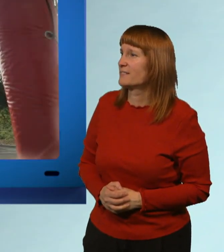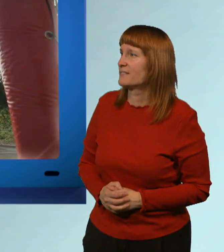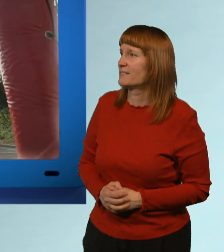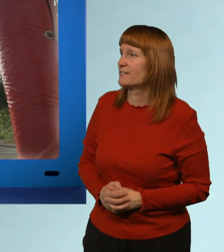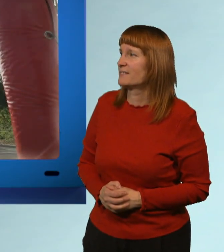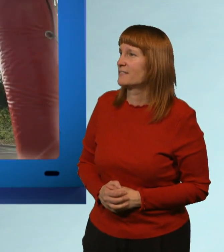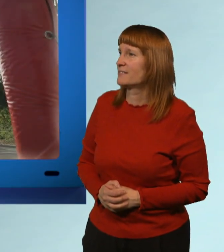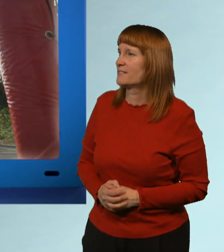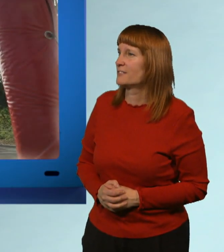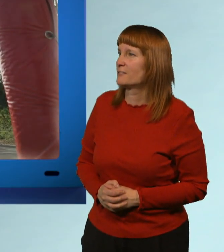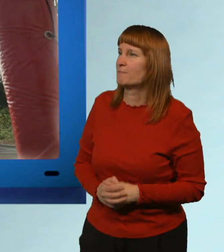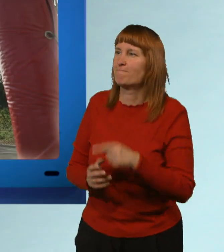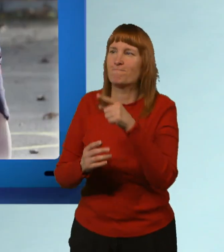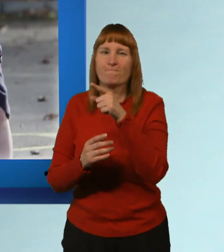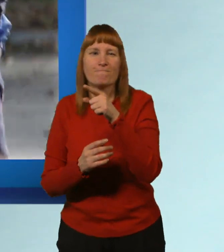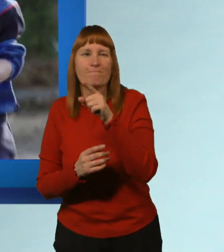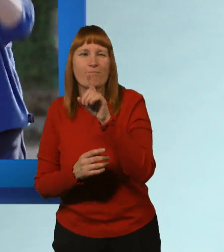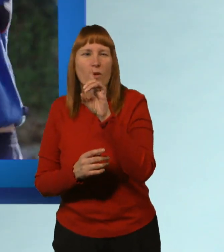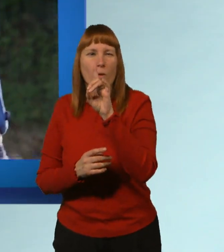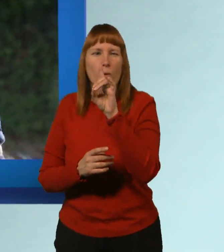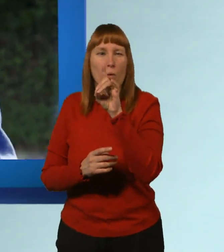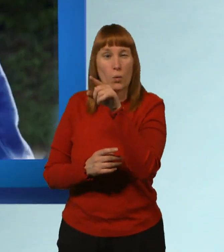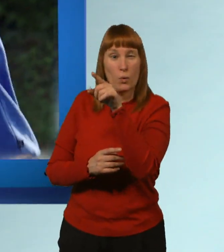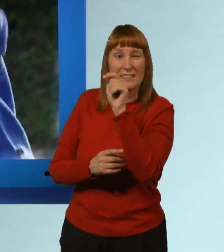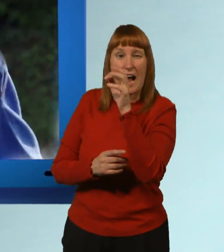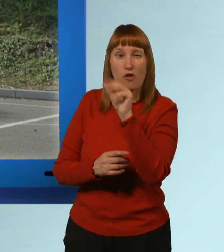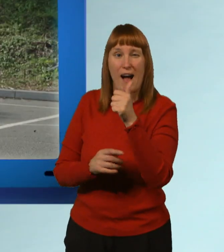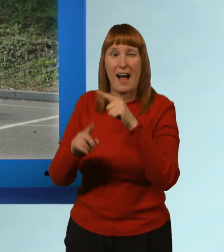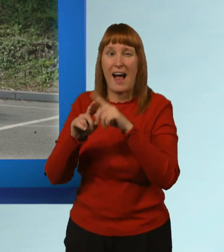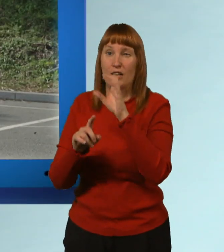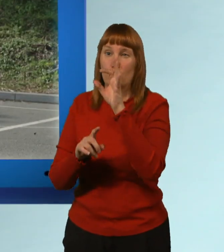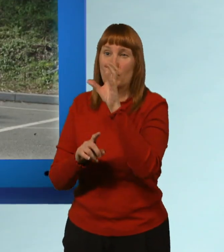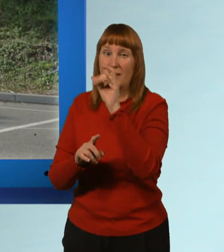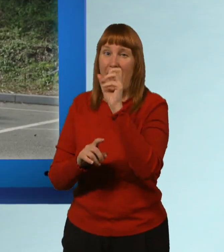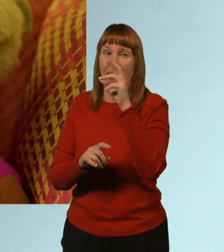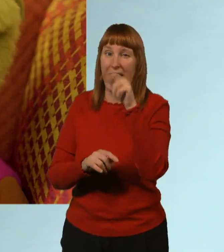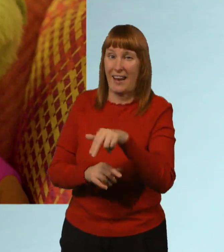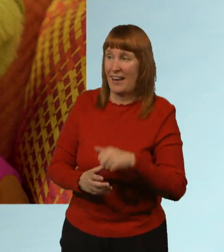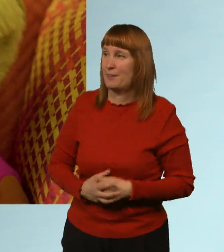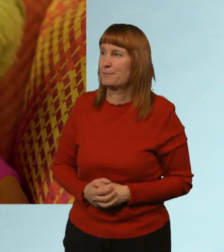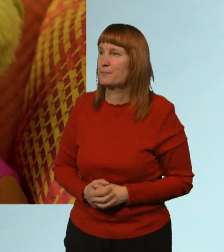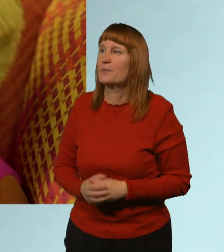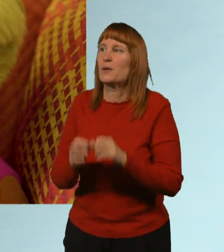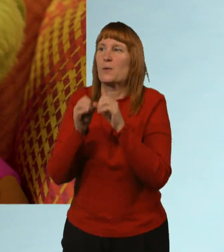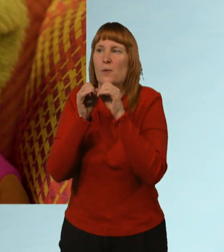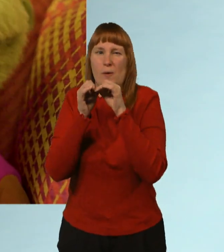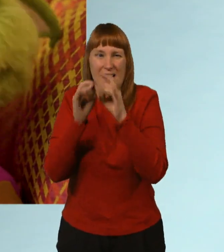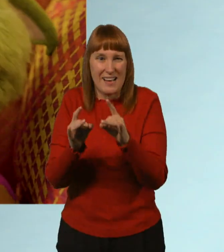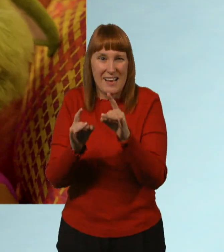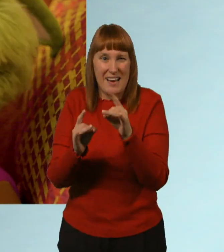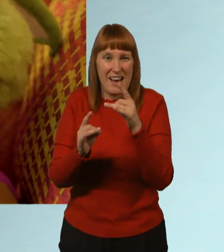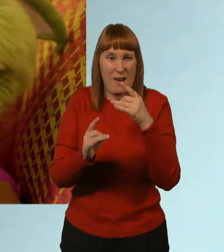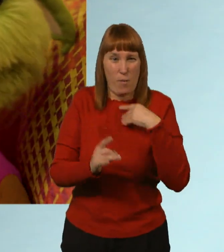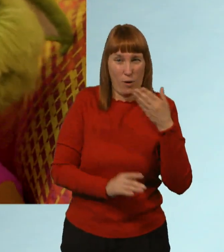Located curious young humans, Tara and Killian. Okay, Curiosity Crew,